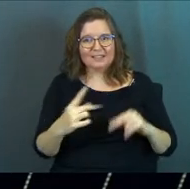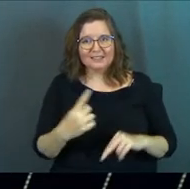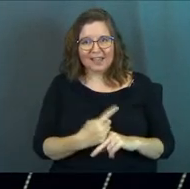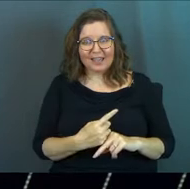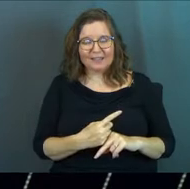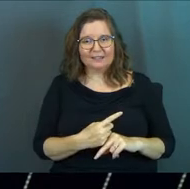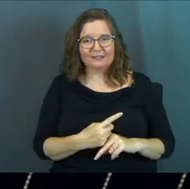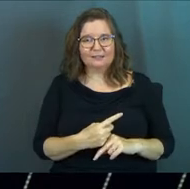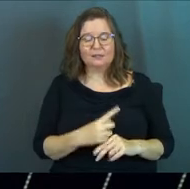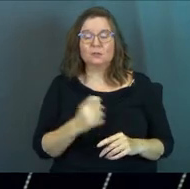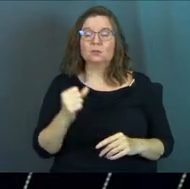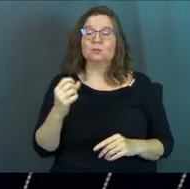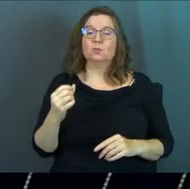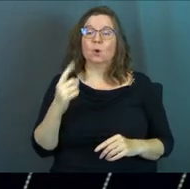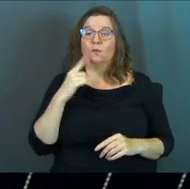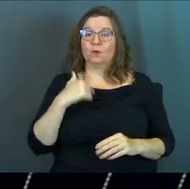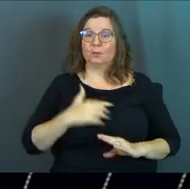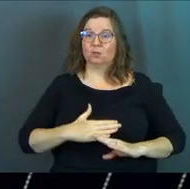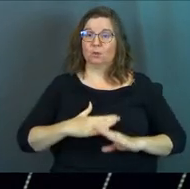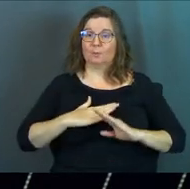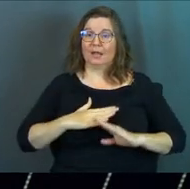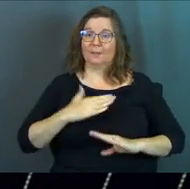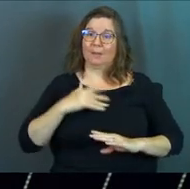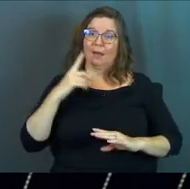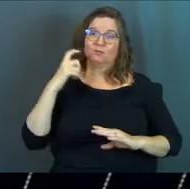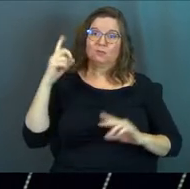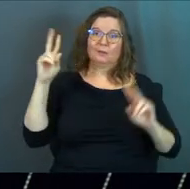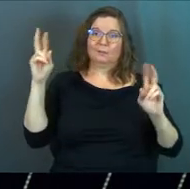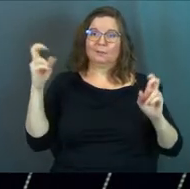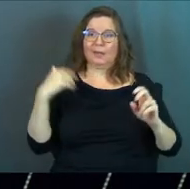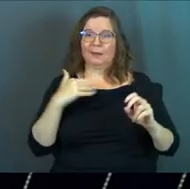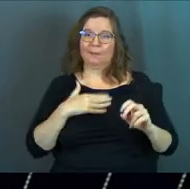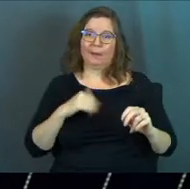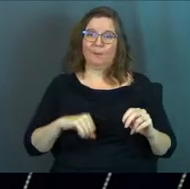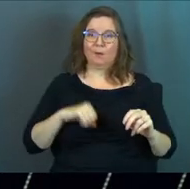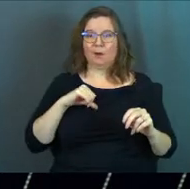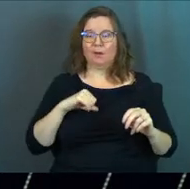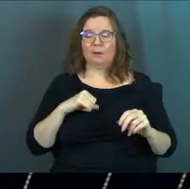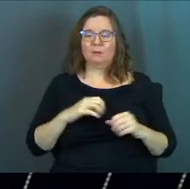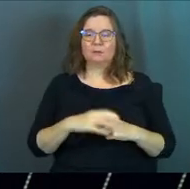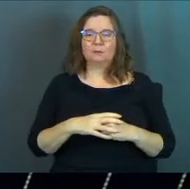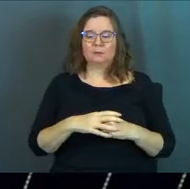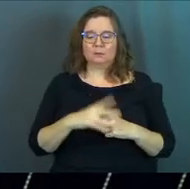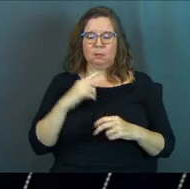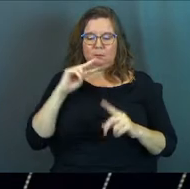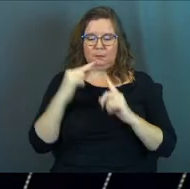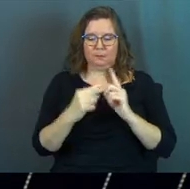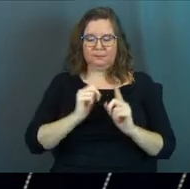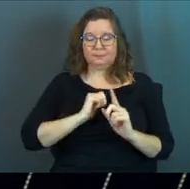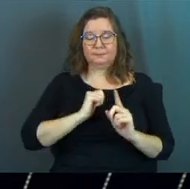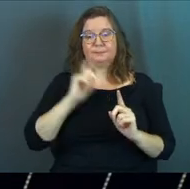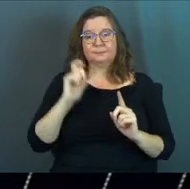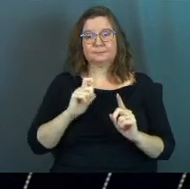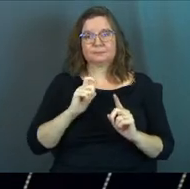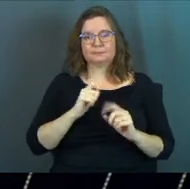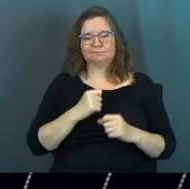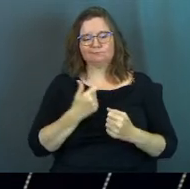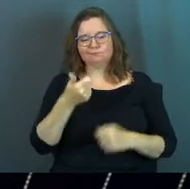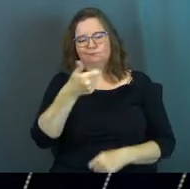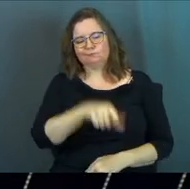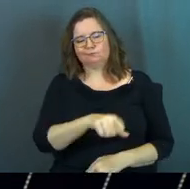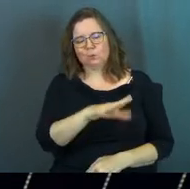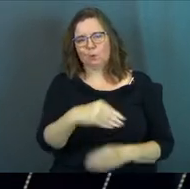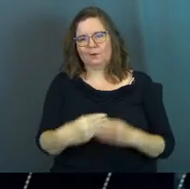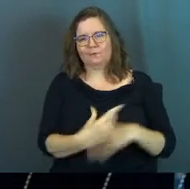day. And so in order to protect my dream and to protect my pride and my view of myself, I have to reject your